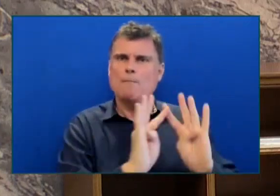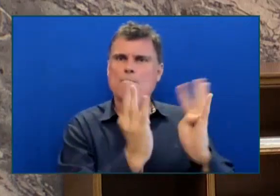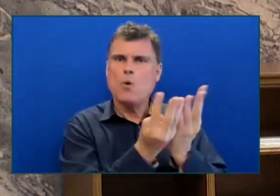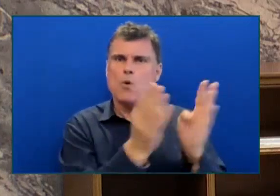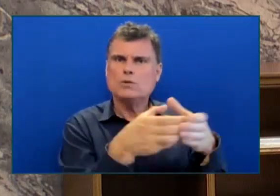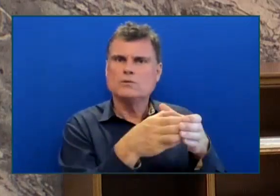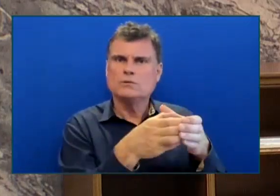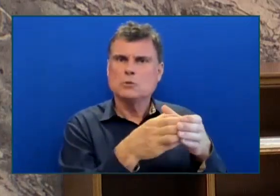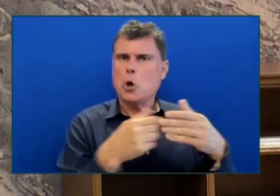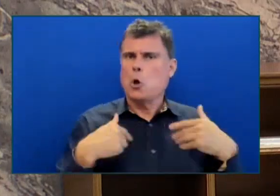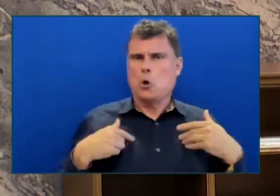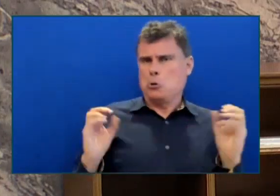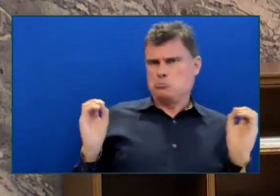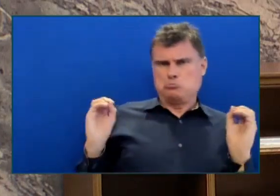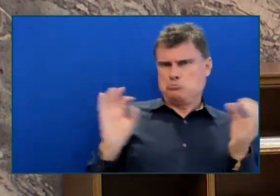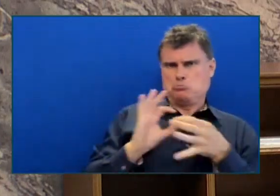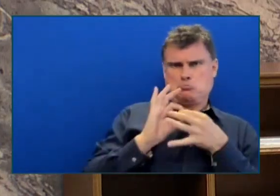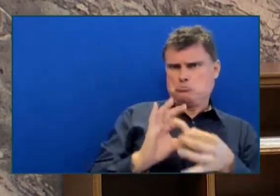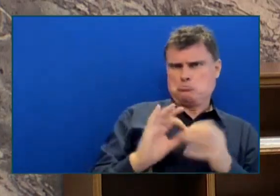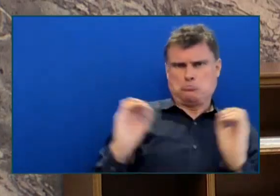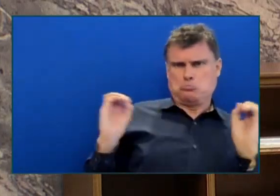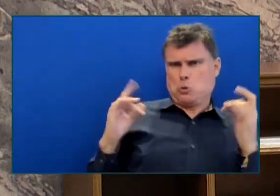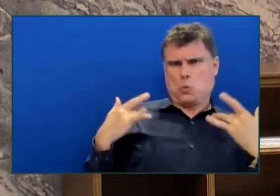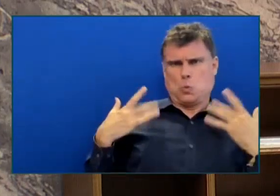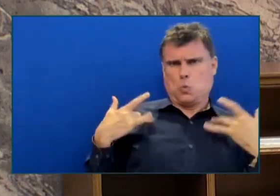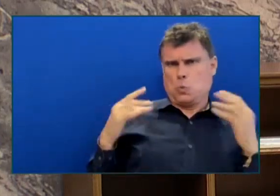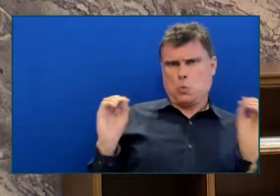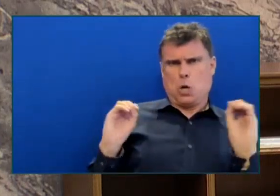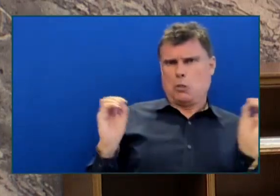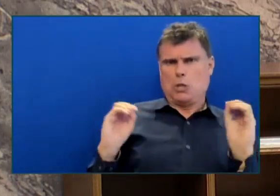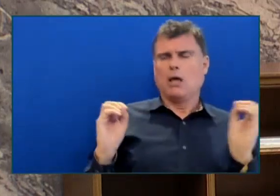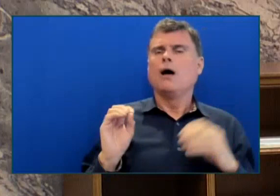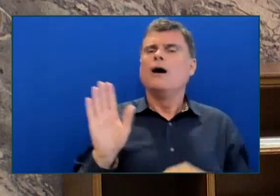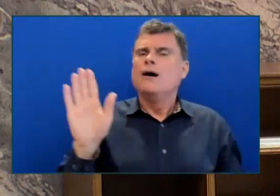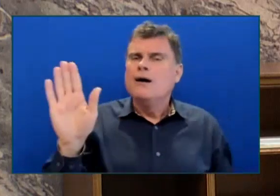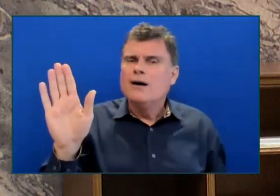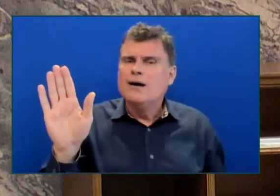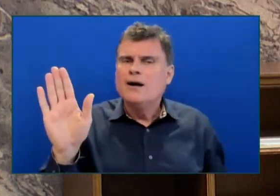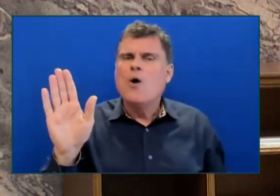Mr. Speaker, why did the Premier triple the funding to TIRA without any proper oversight?